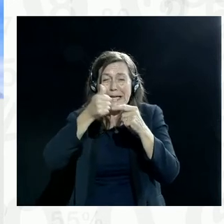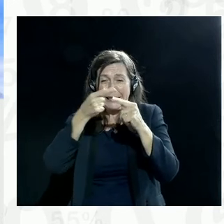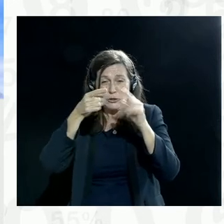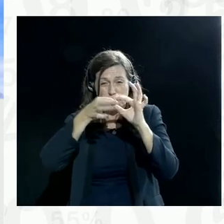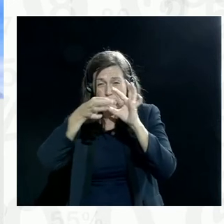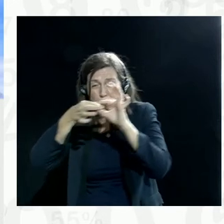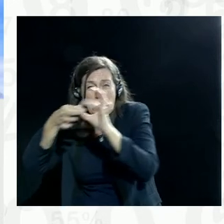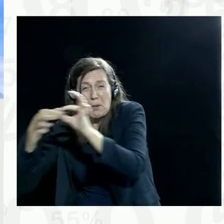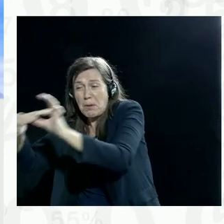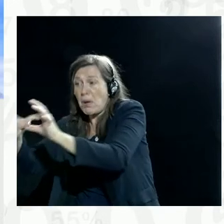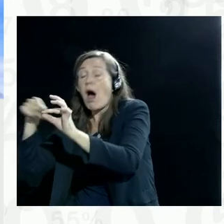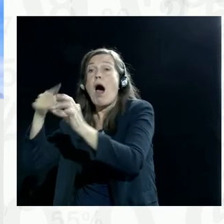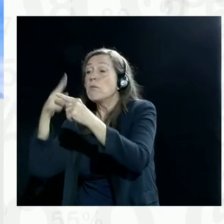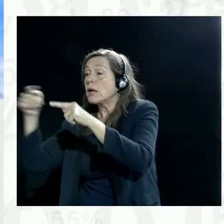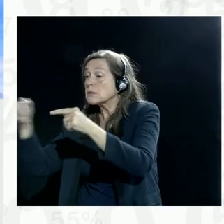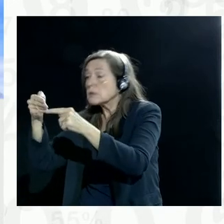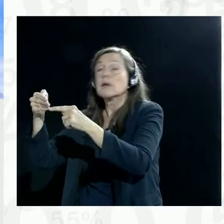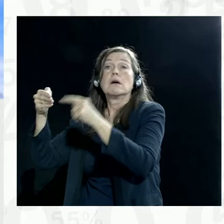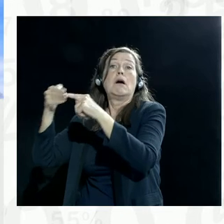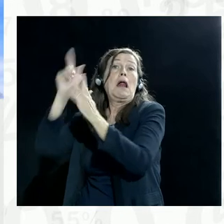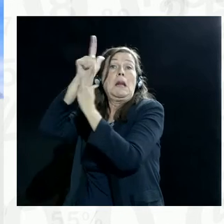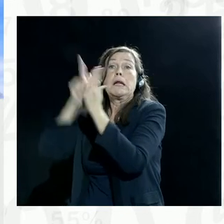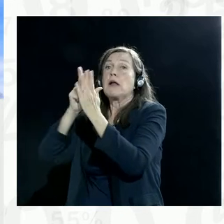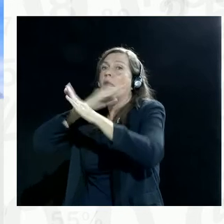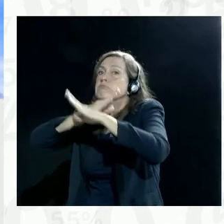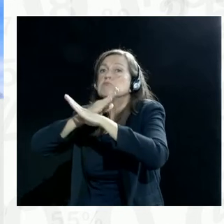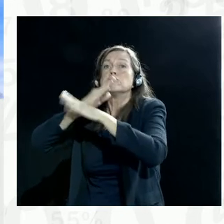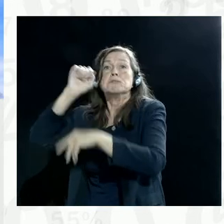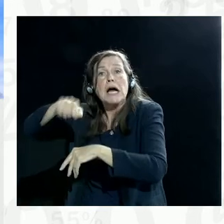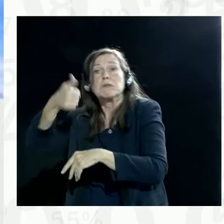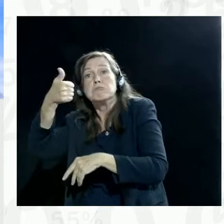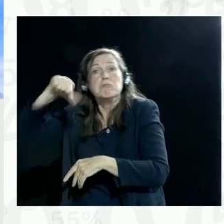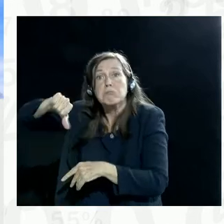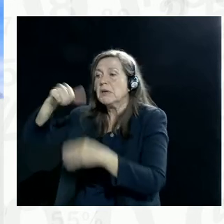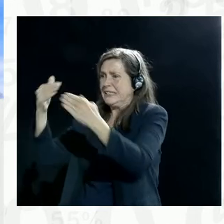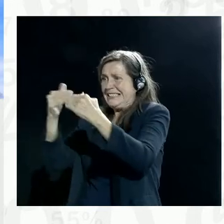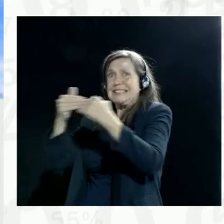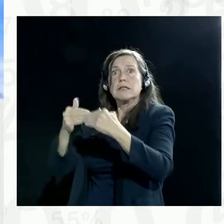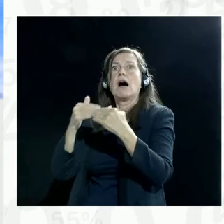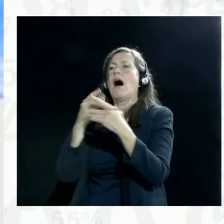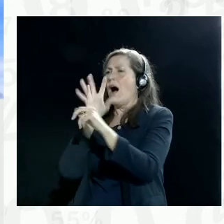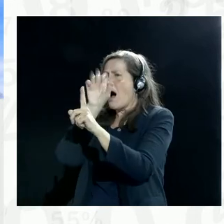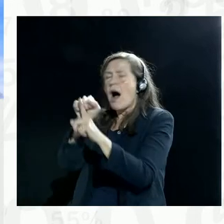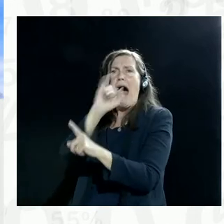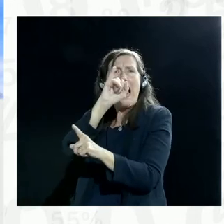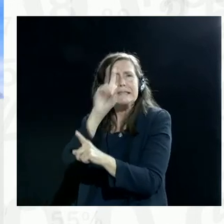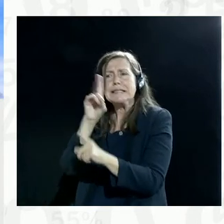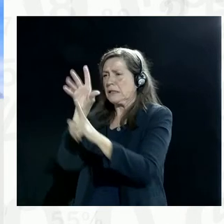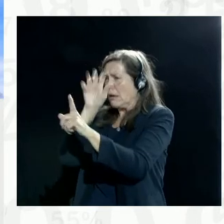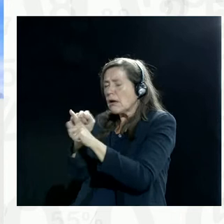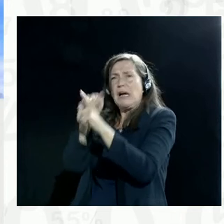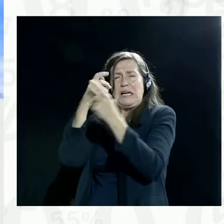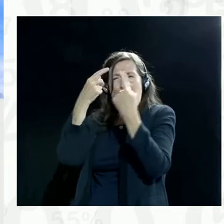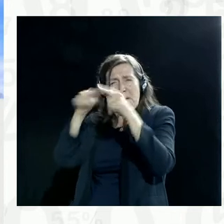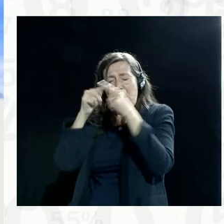the legal restrictions. They had significant rules around re-identification and aggregation. It was global, and